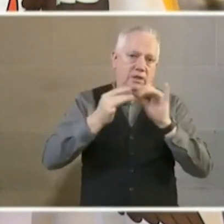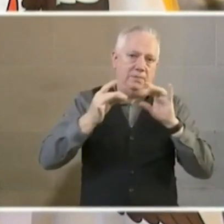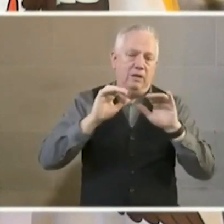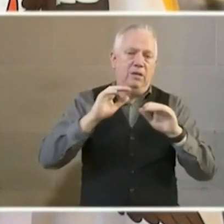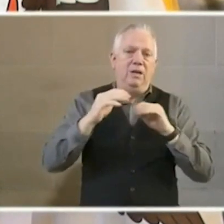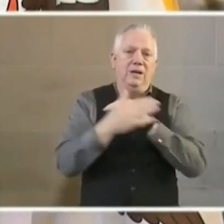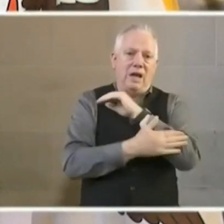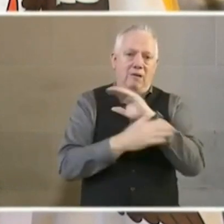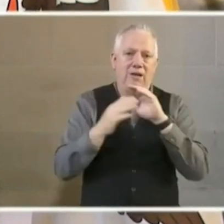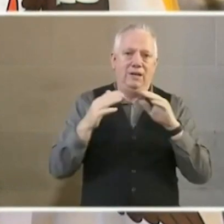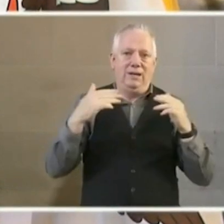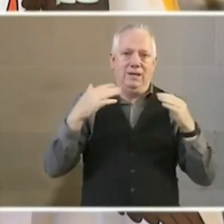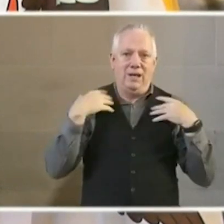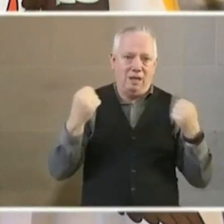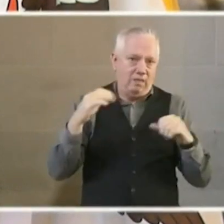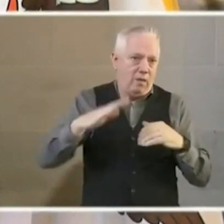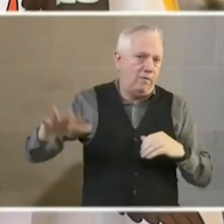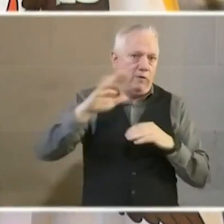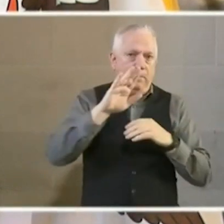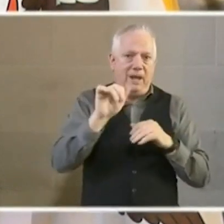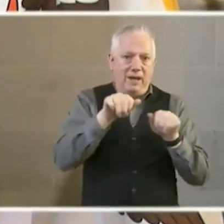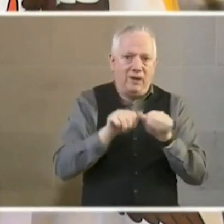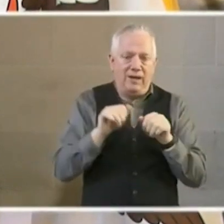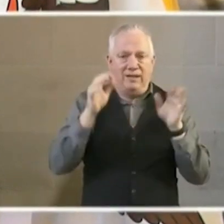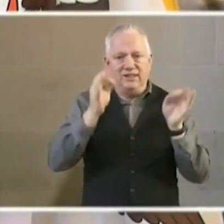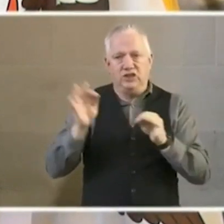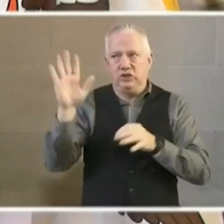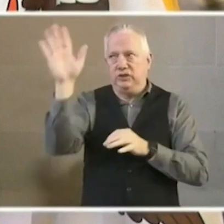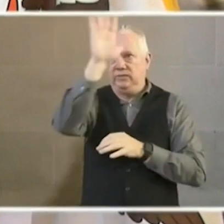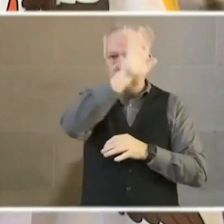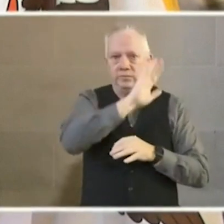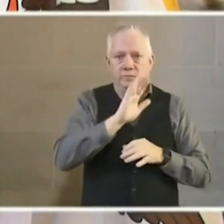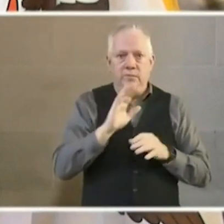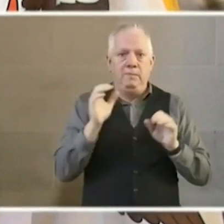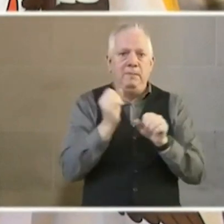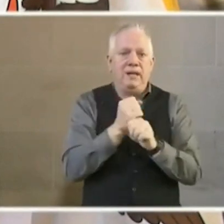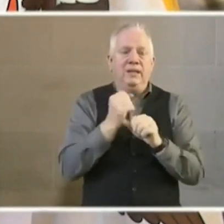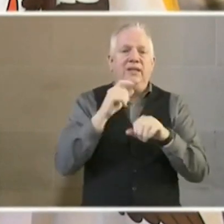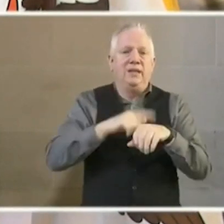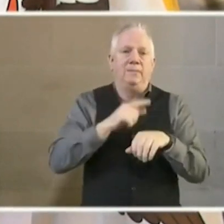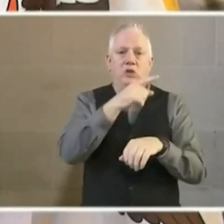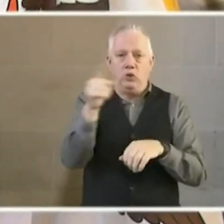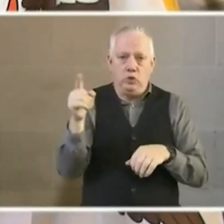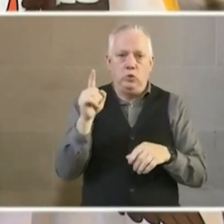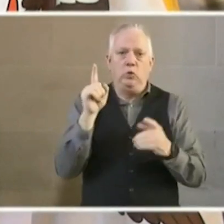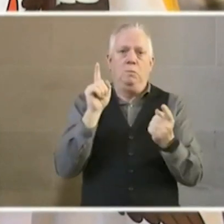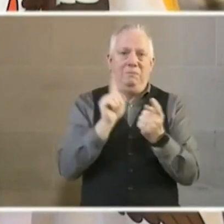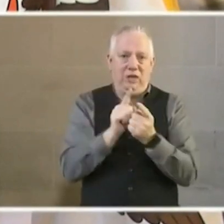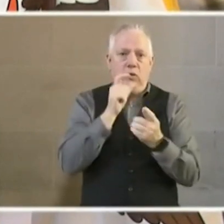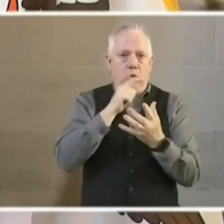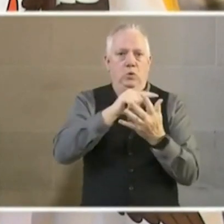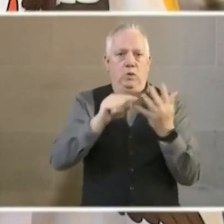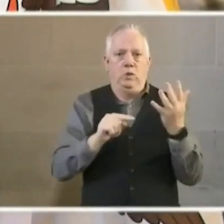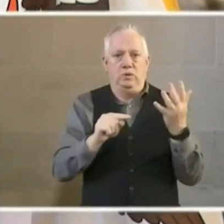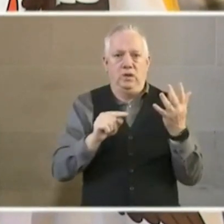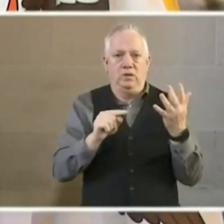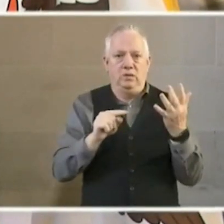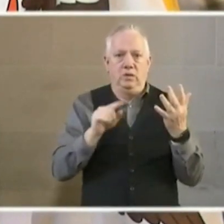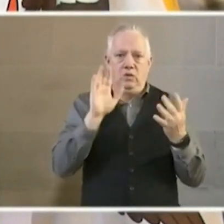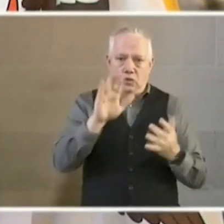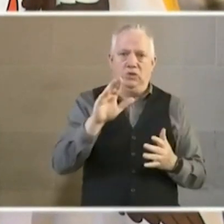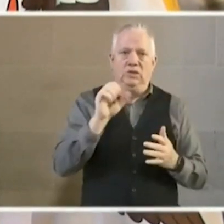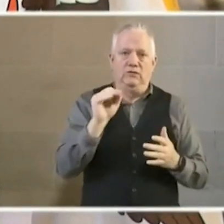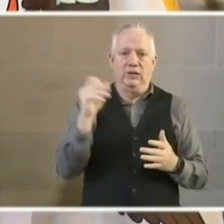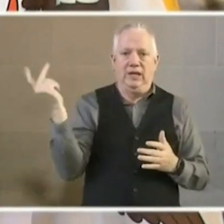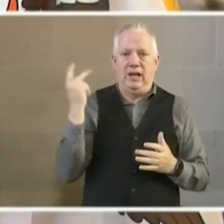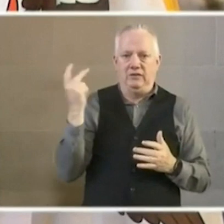county health officers all over the Bay Area and the decisions that they are making. Well, it's time that you meet your county health officer, and